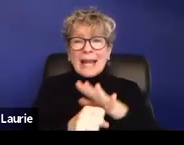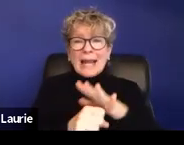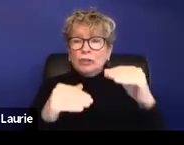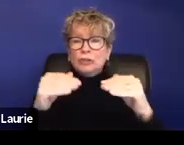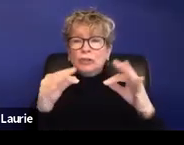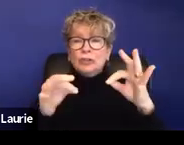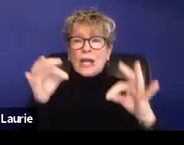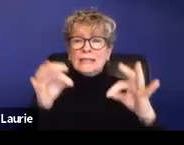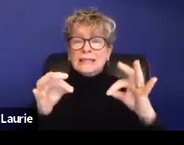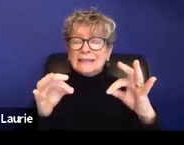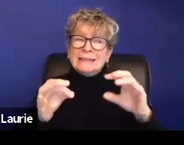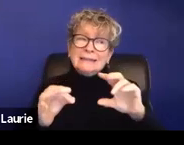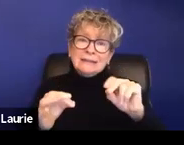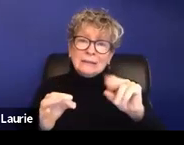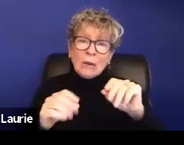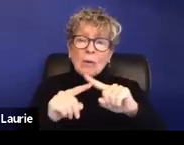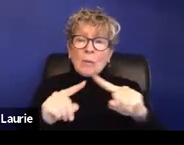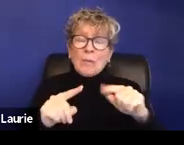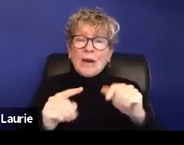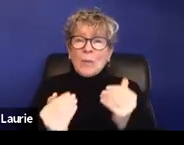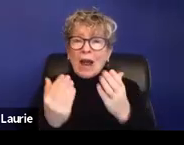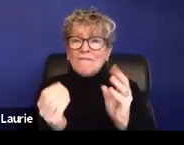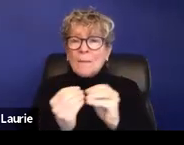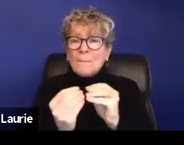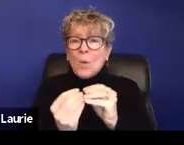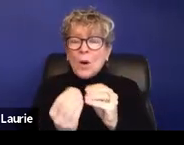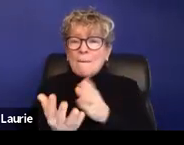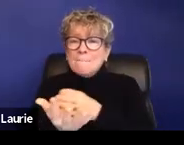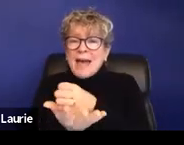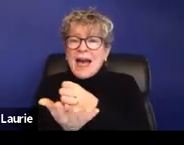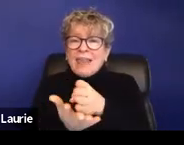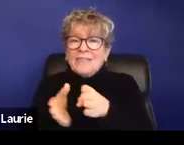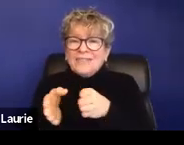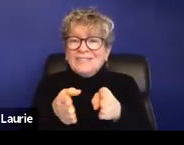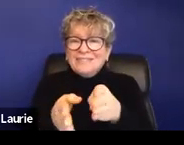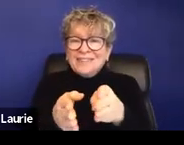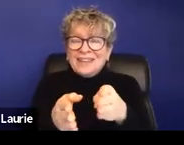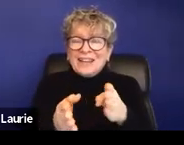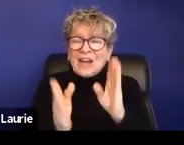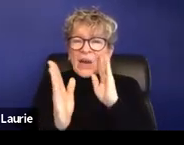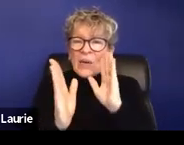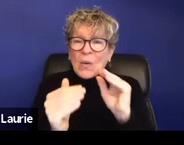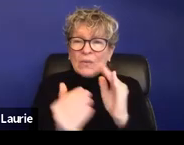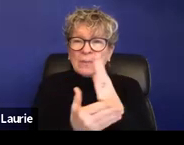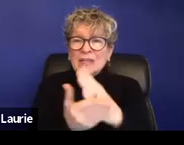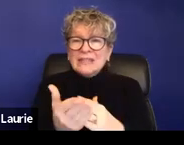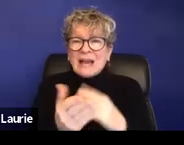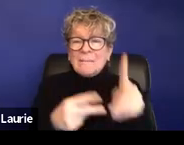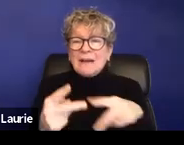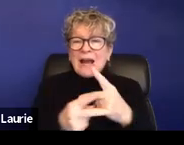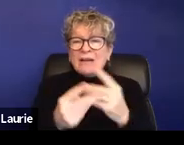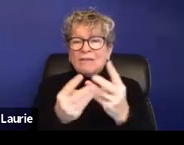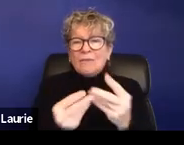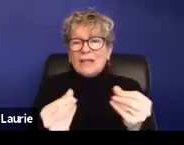them more pathways to hopefully justice and hopefully accountability and some sort of resolution, um,